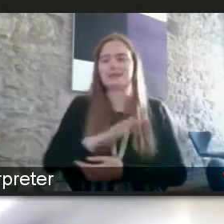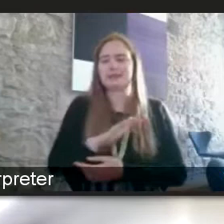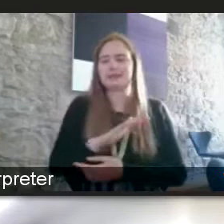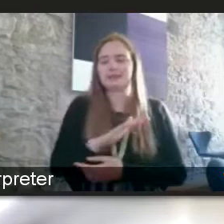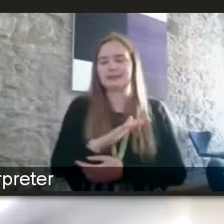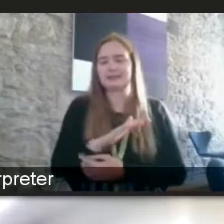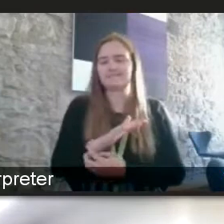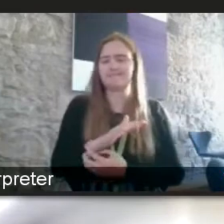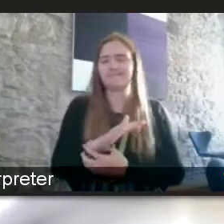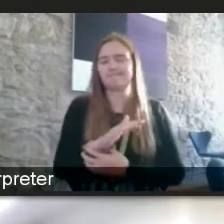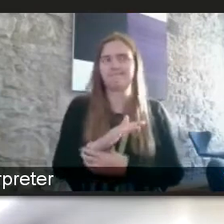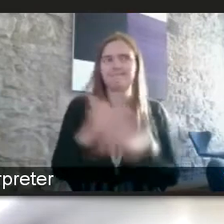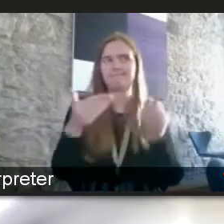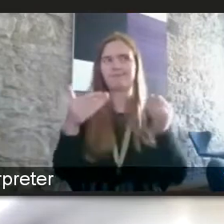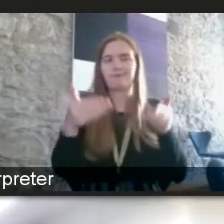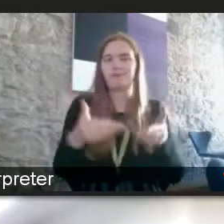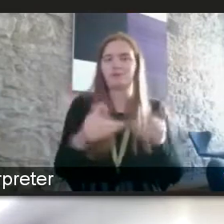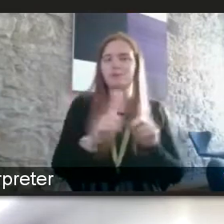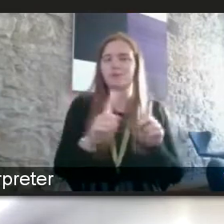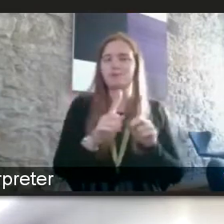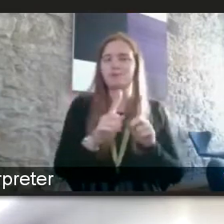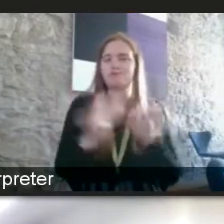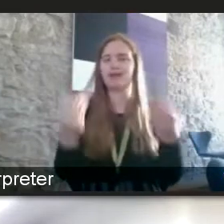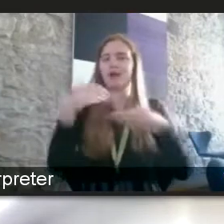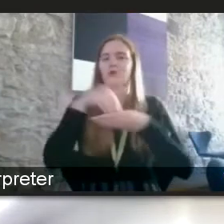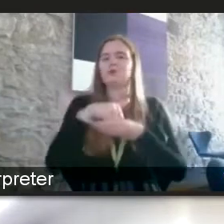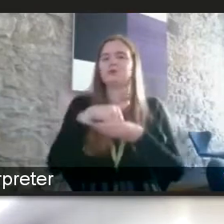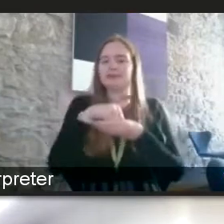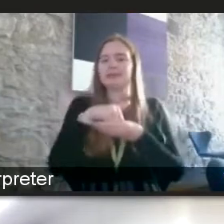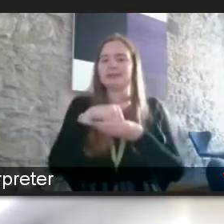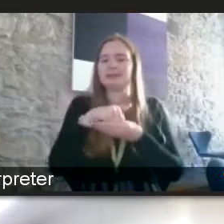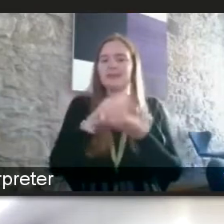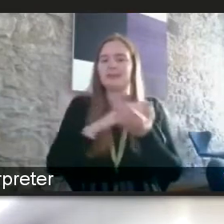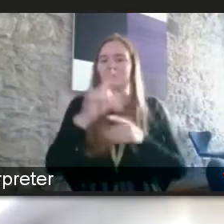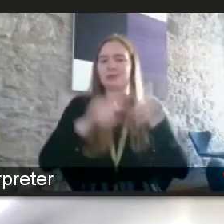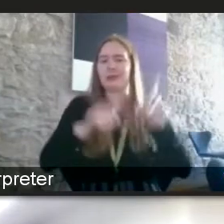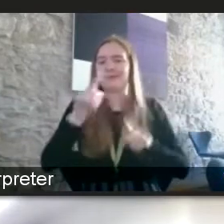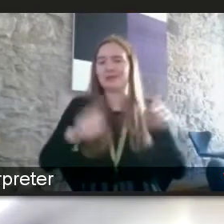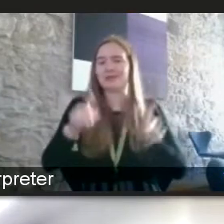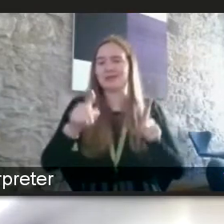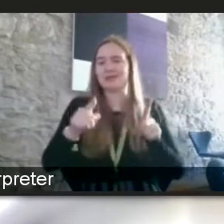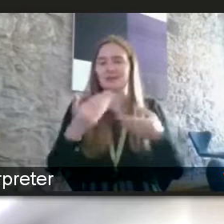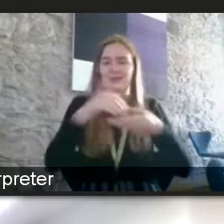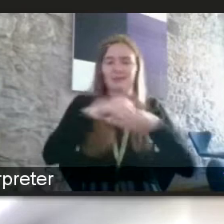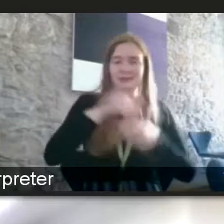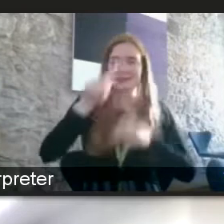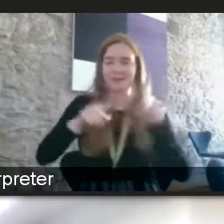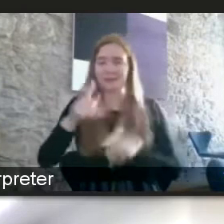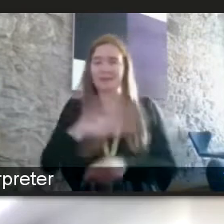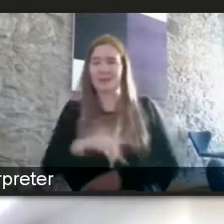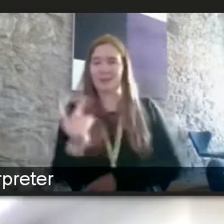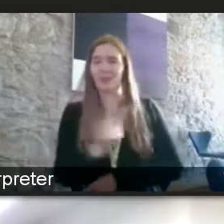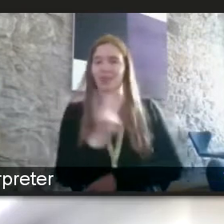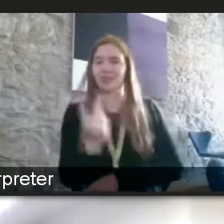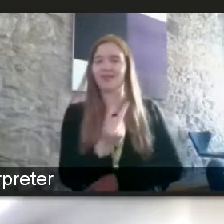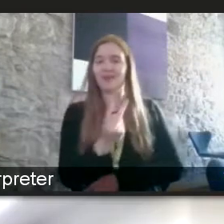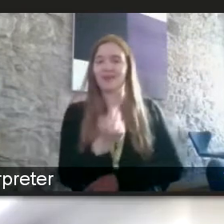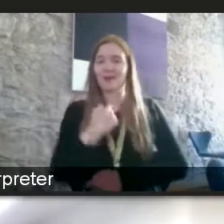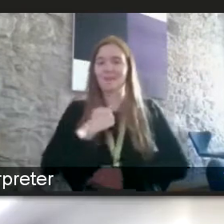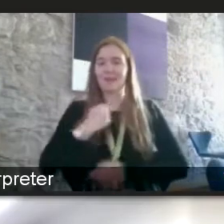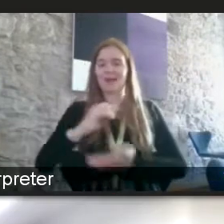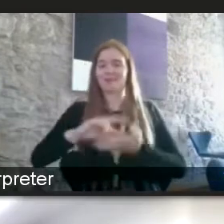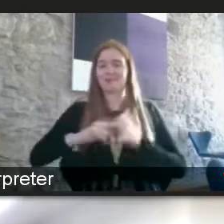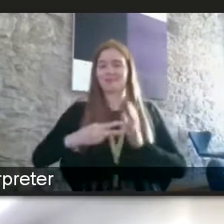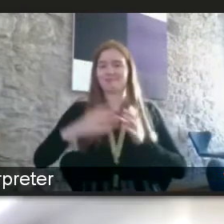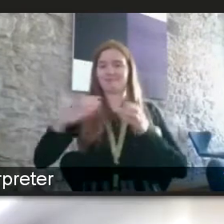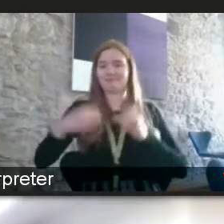focus in on inclusivity to get diversity you can't have one without the other and my industry certainly a lot of what i